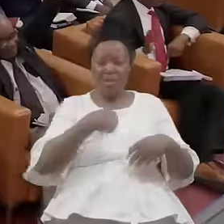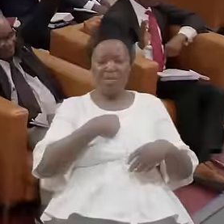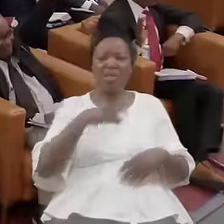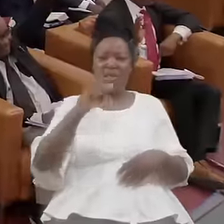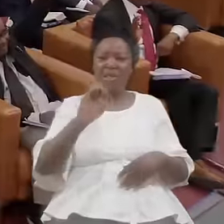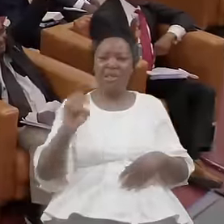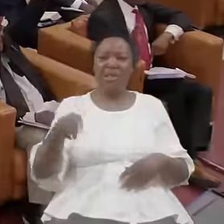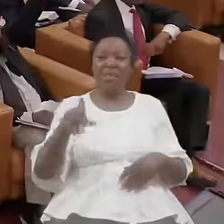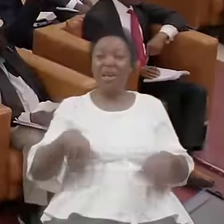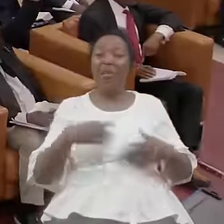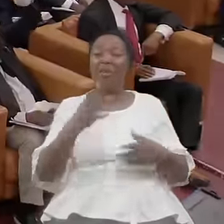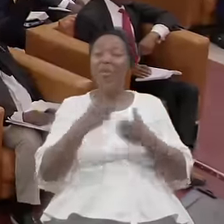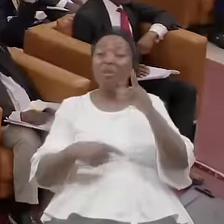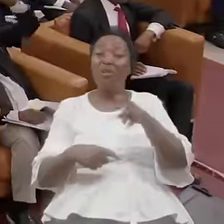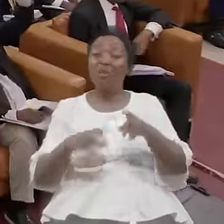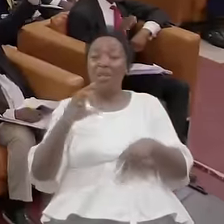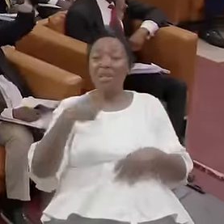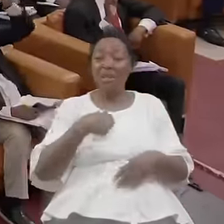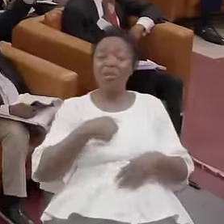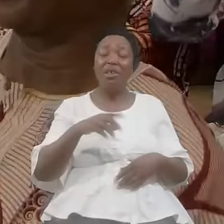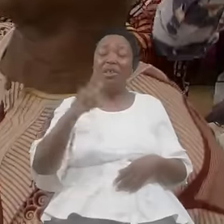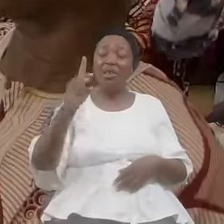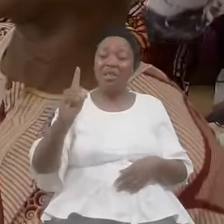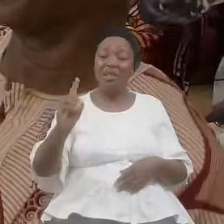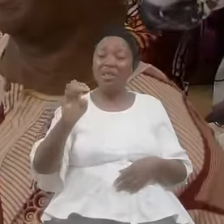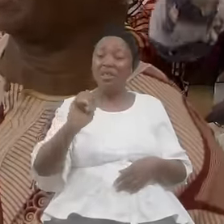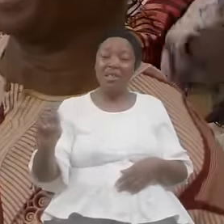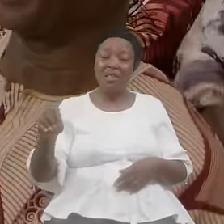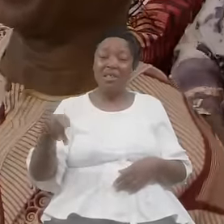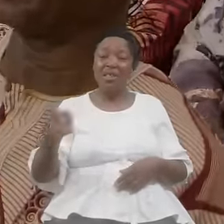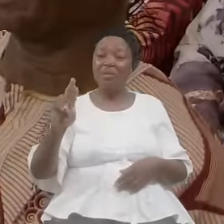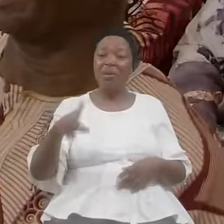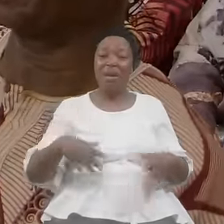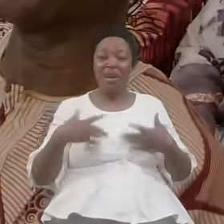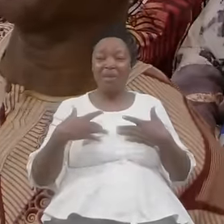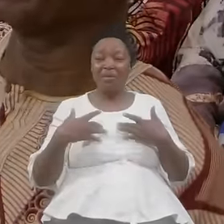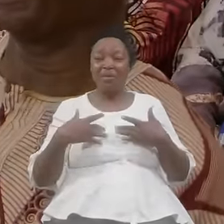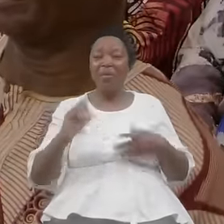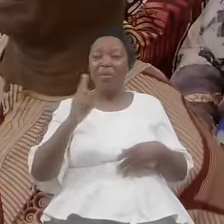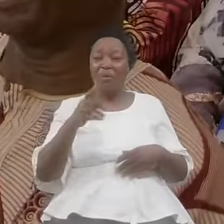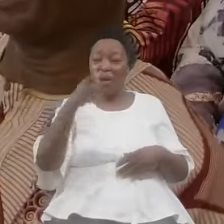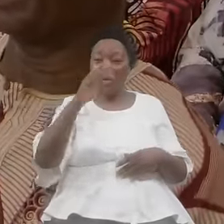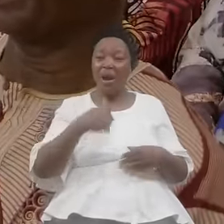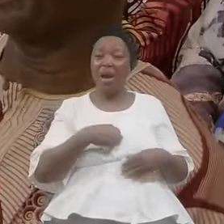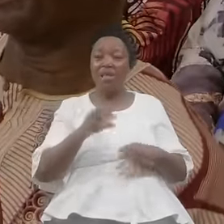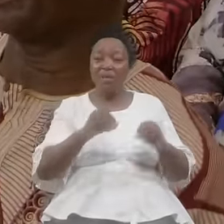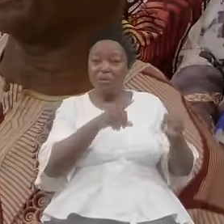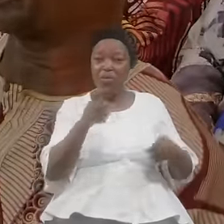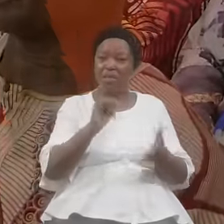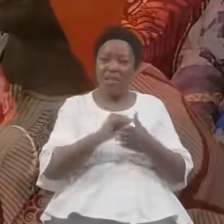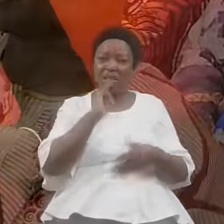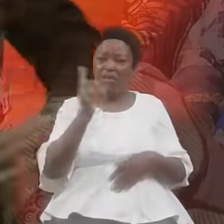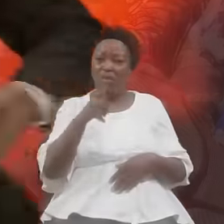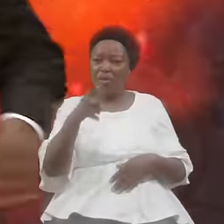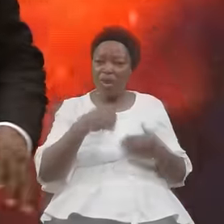I Said Thank God I Am Deep Alive Where God Has Planted You That Is Where You Stay